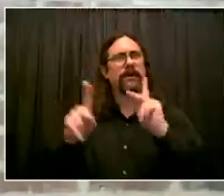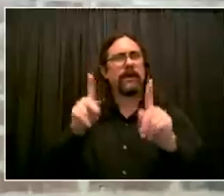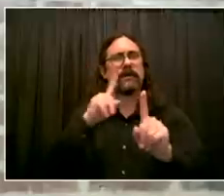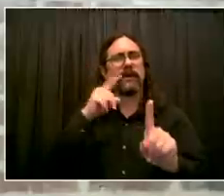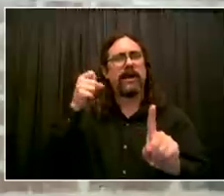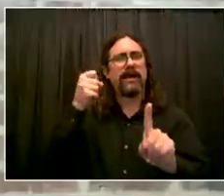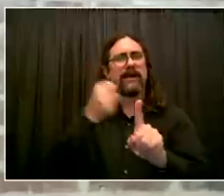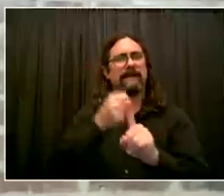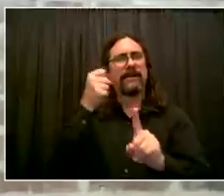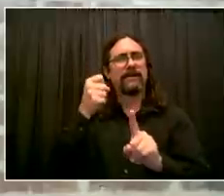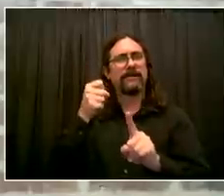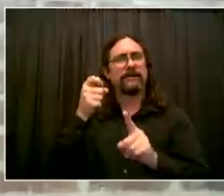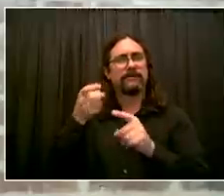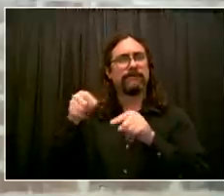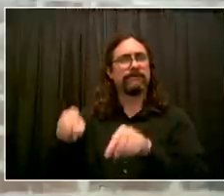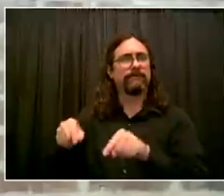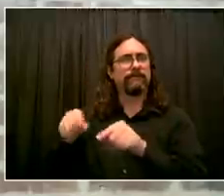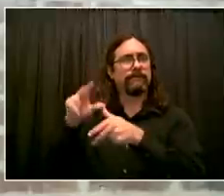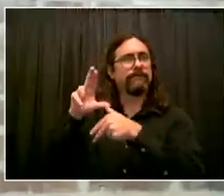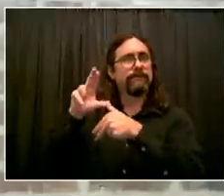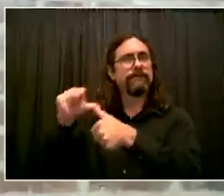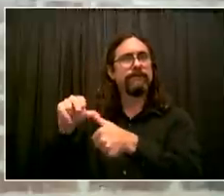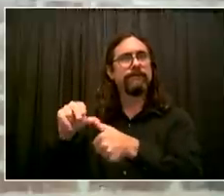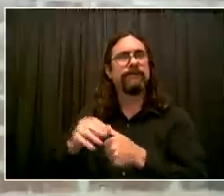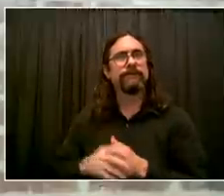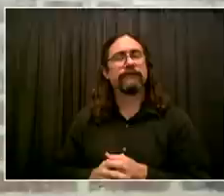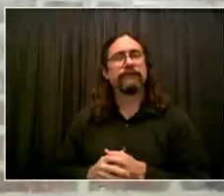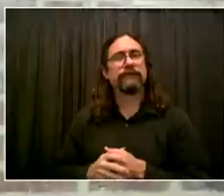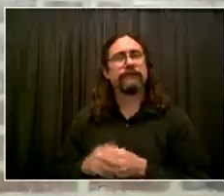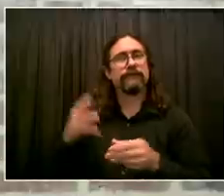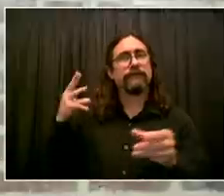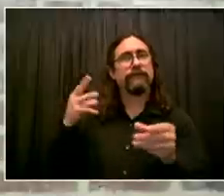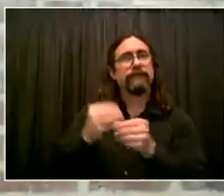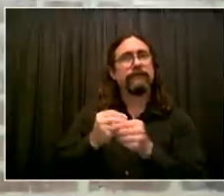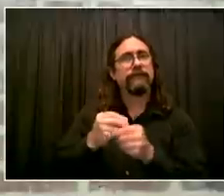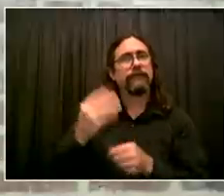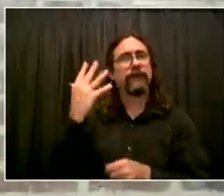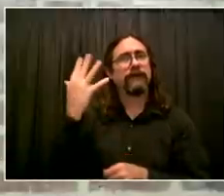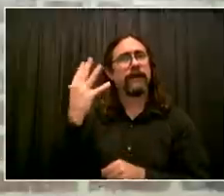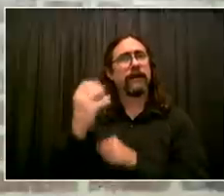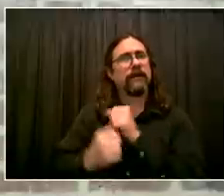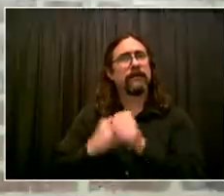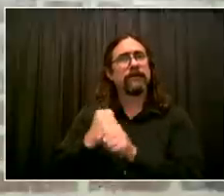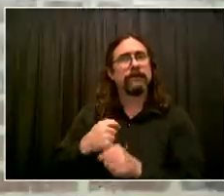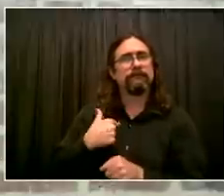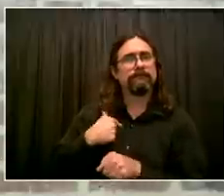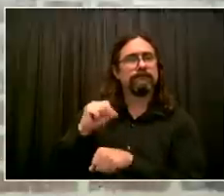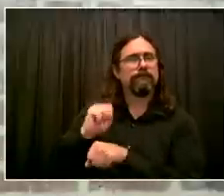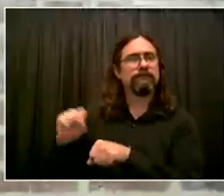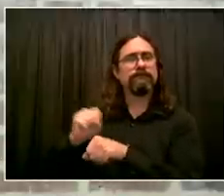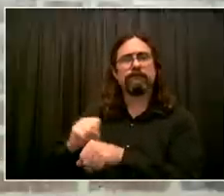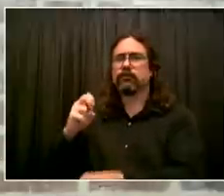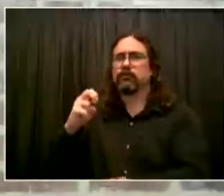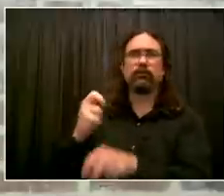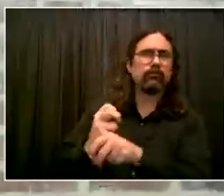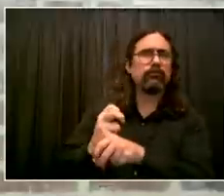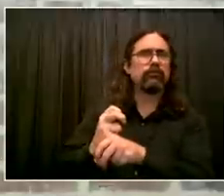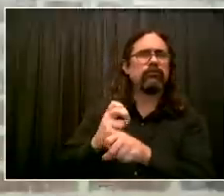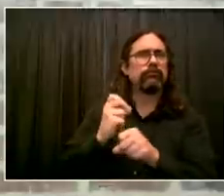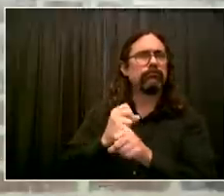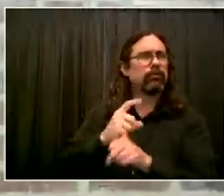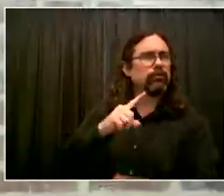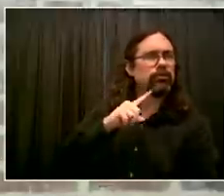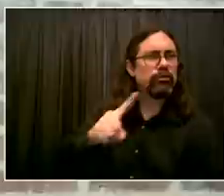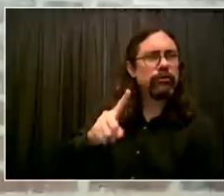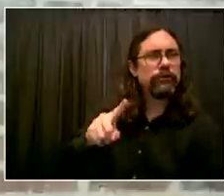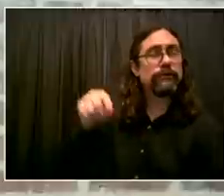conversation has taken place, so we have where to start from. Hurricane Ida was definitely not something we expected. We lost